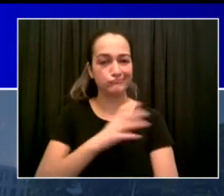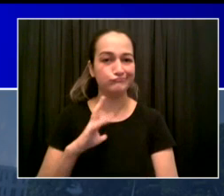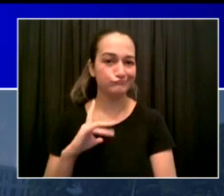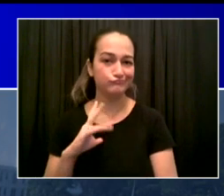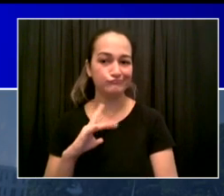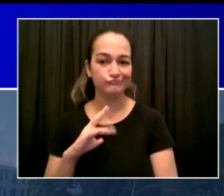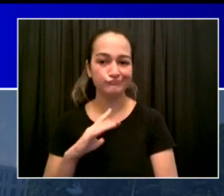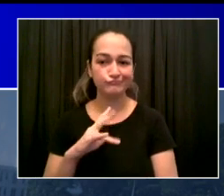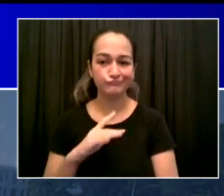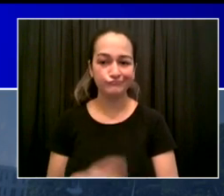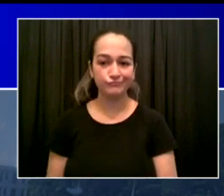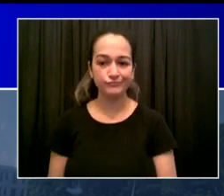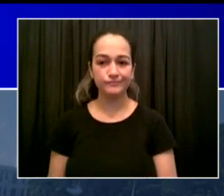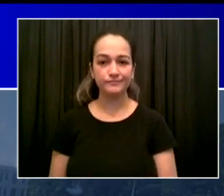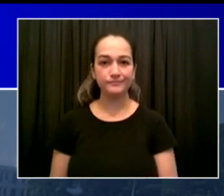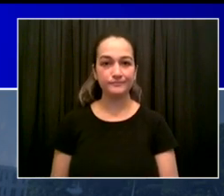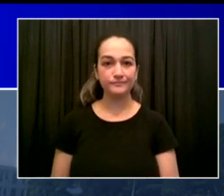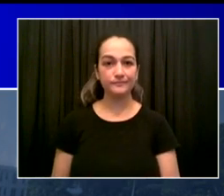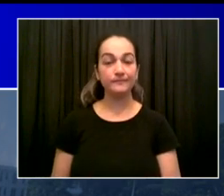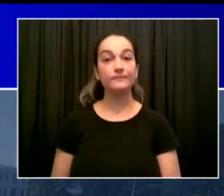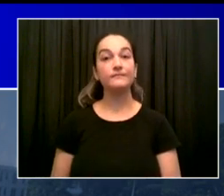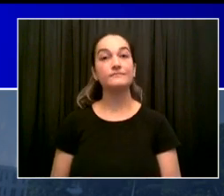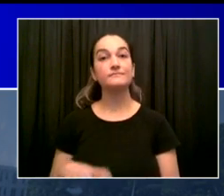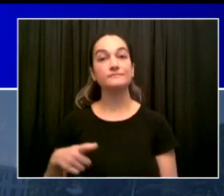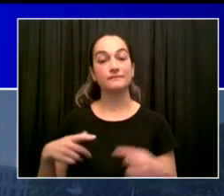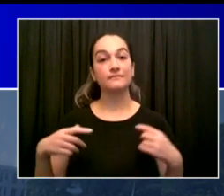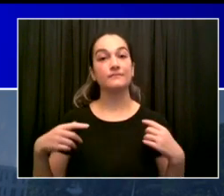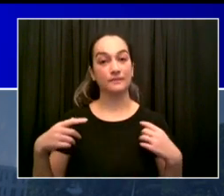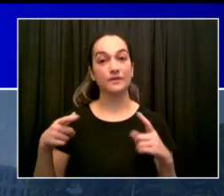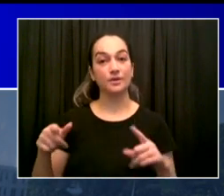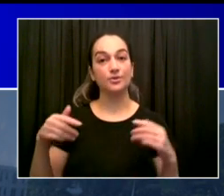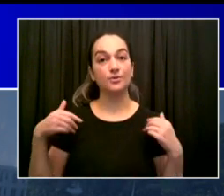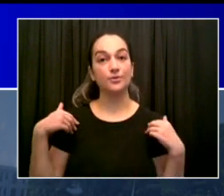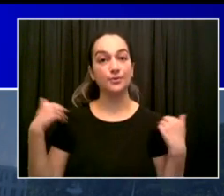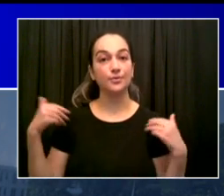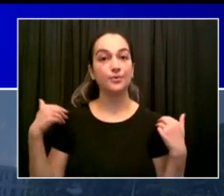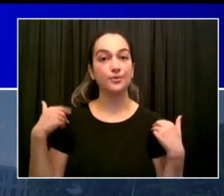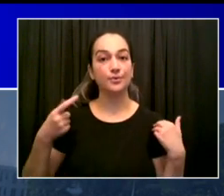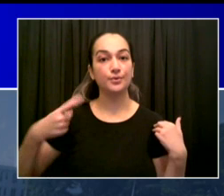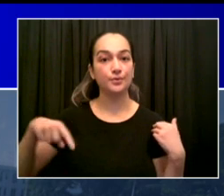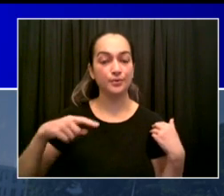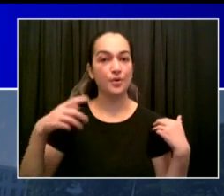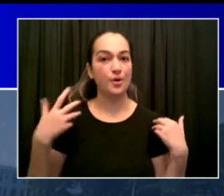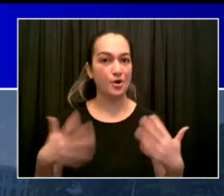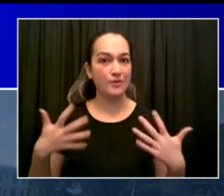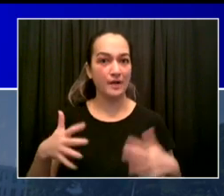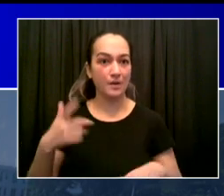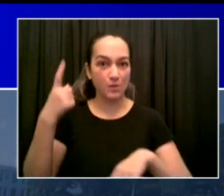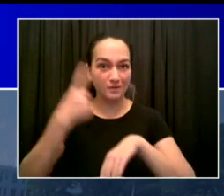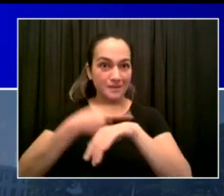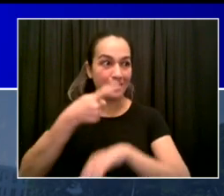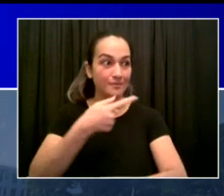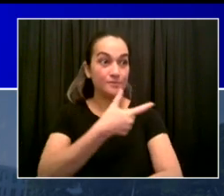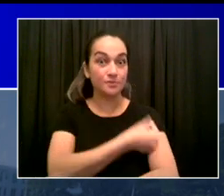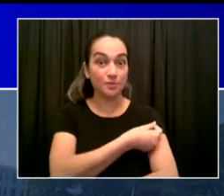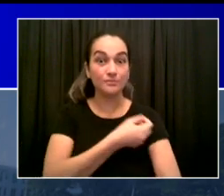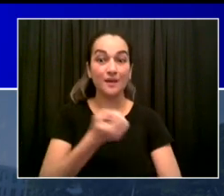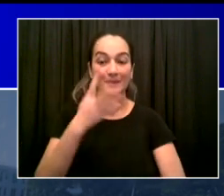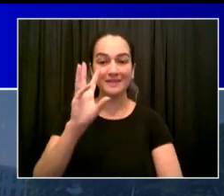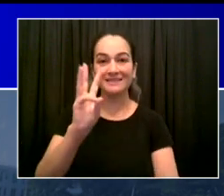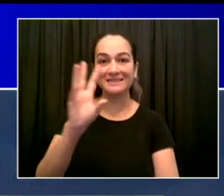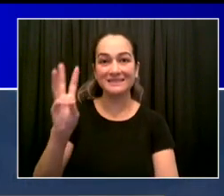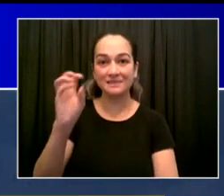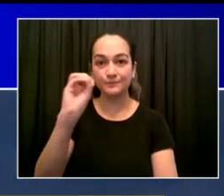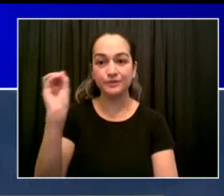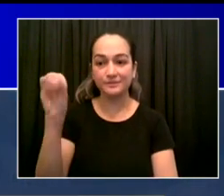another group of superheroes. Our clergy are stepping forward. How's the worship all over the city?